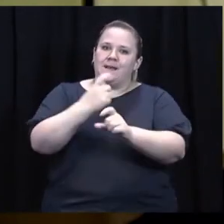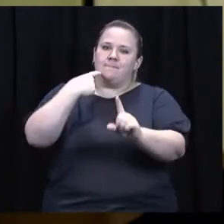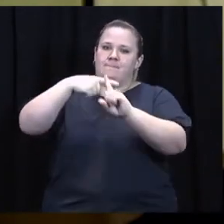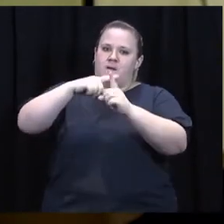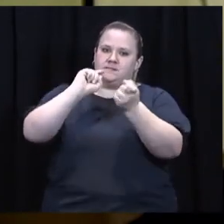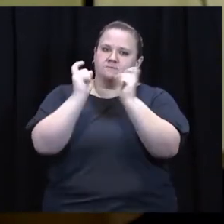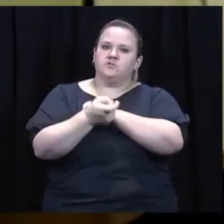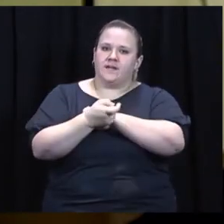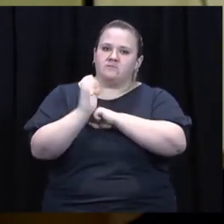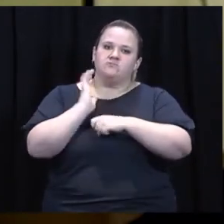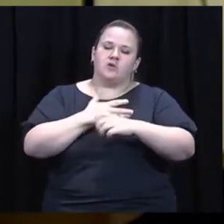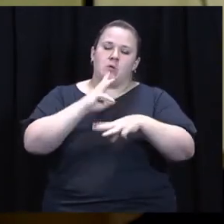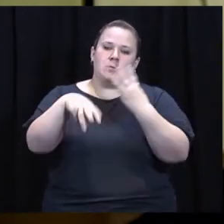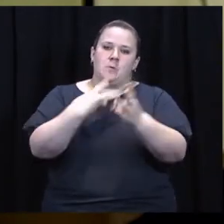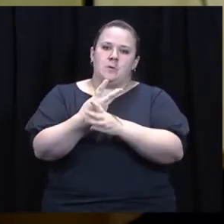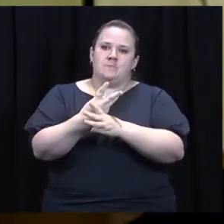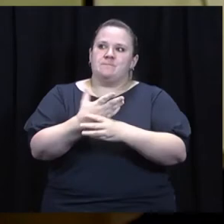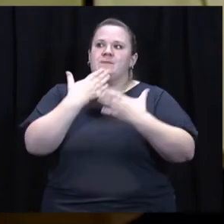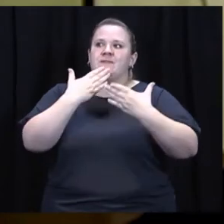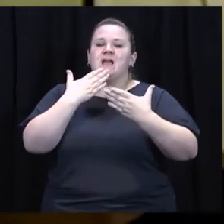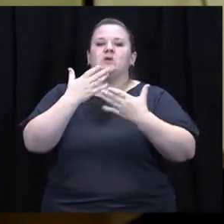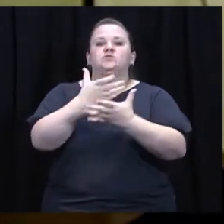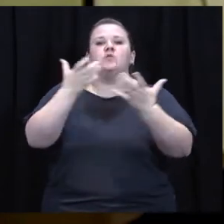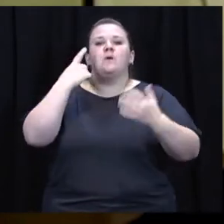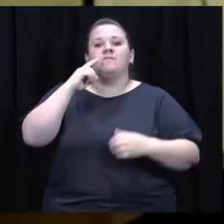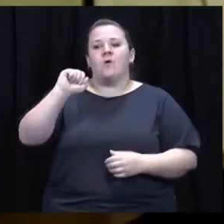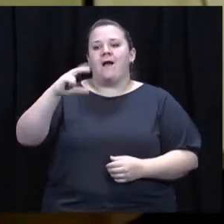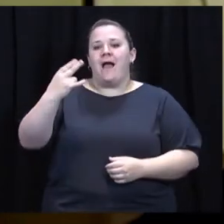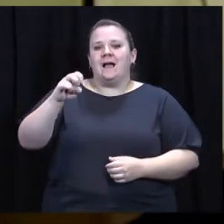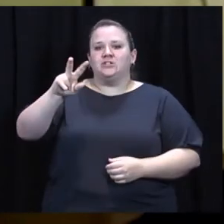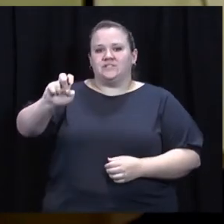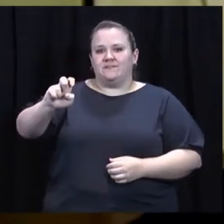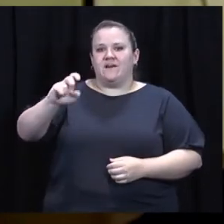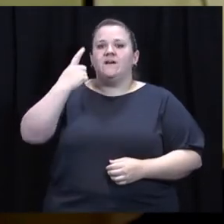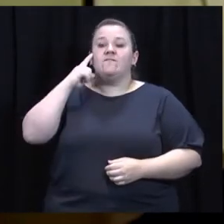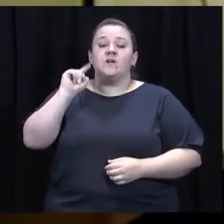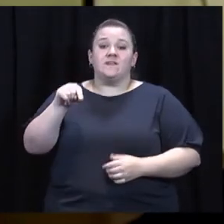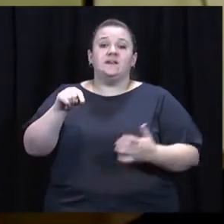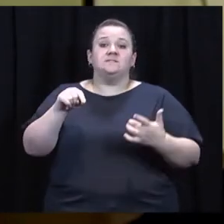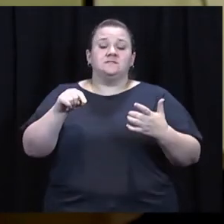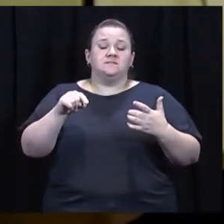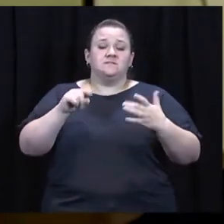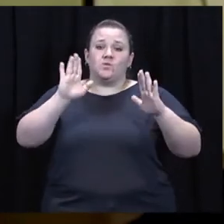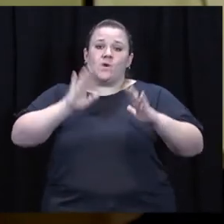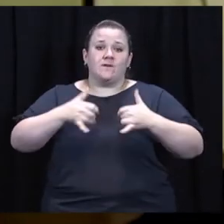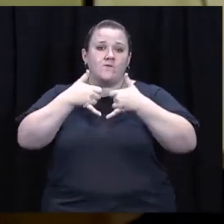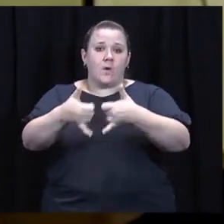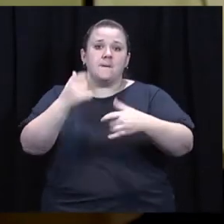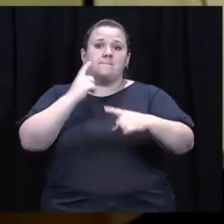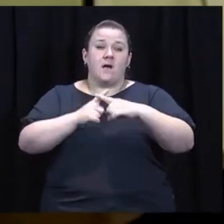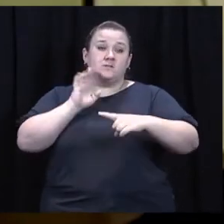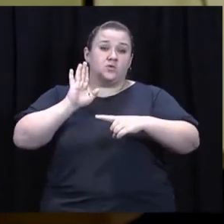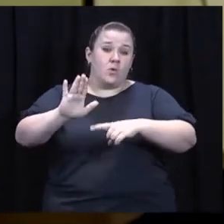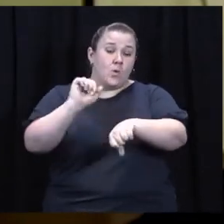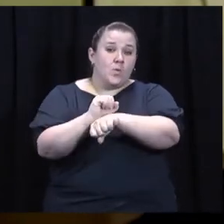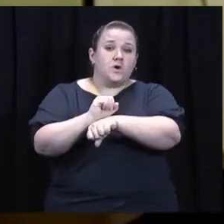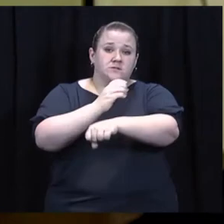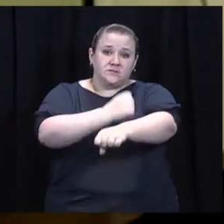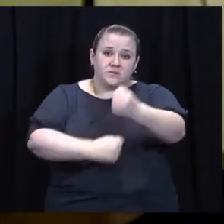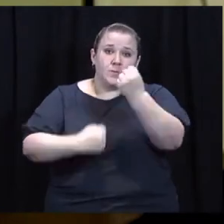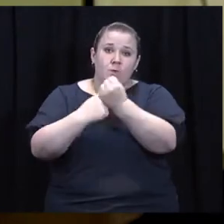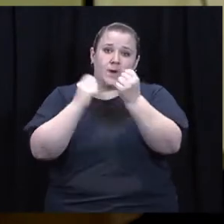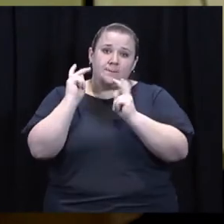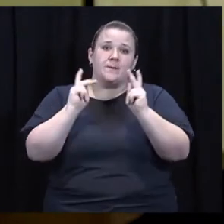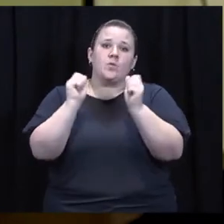continue to create positive change in our world. So thank you so very much to Achieva for this prestigious award and for all of your